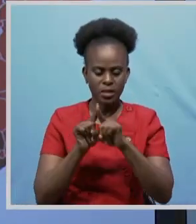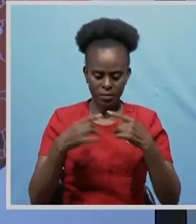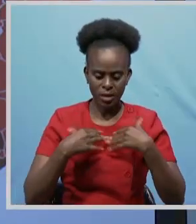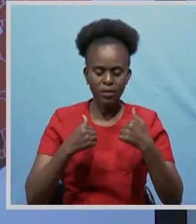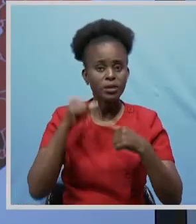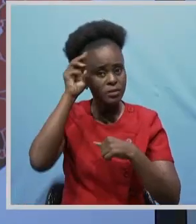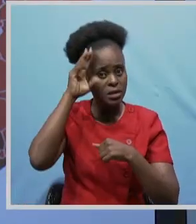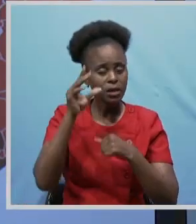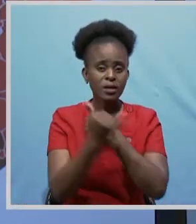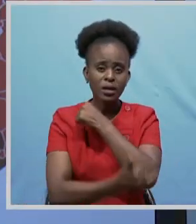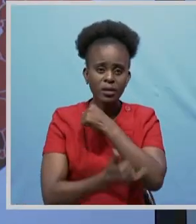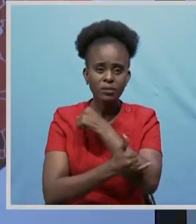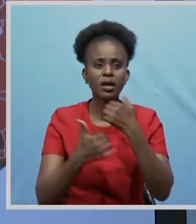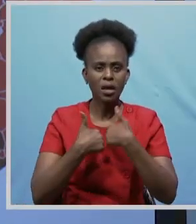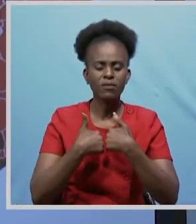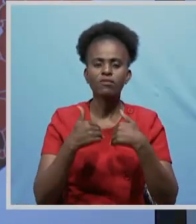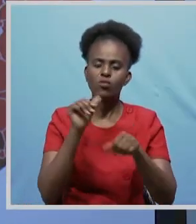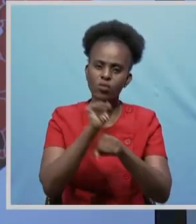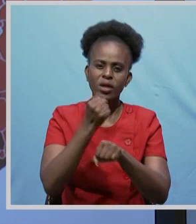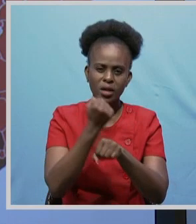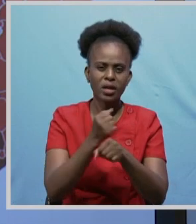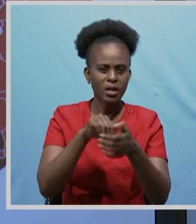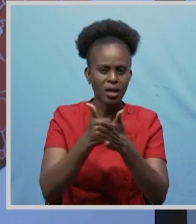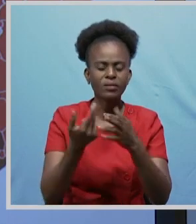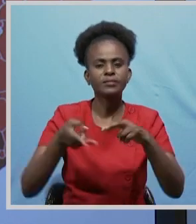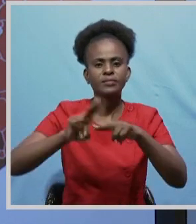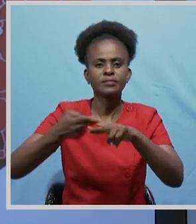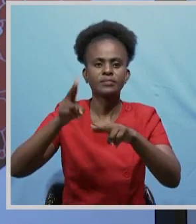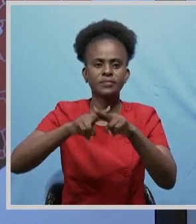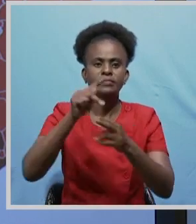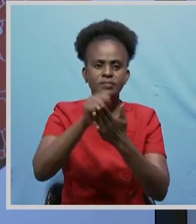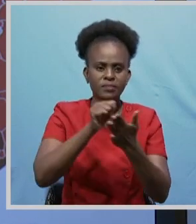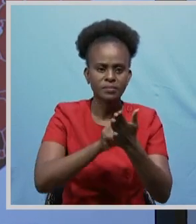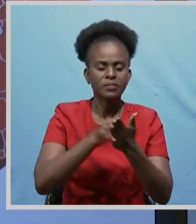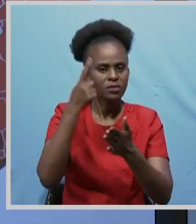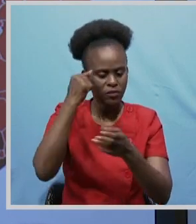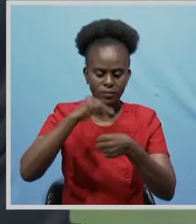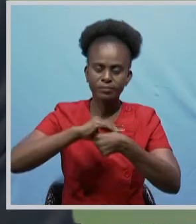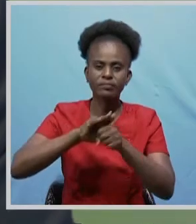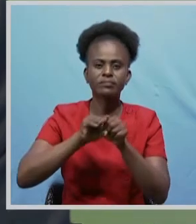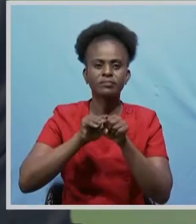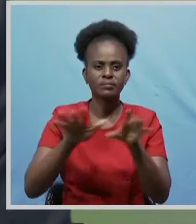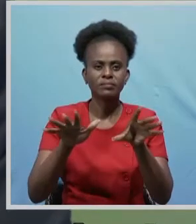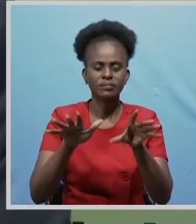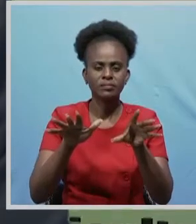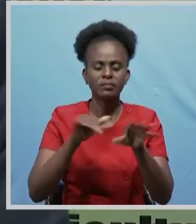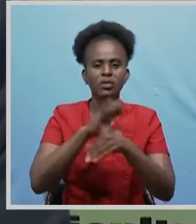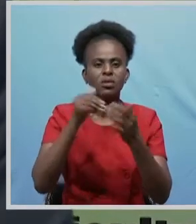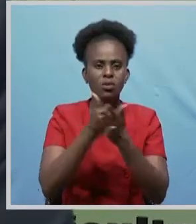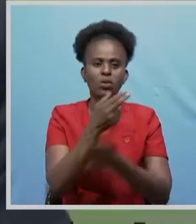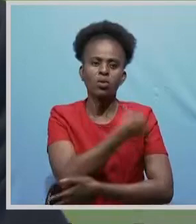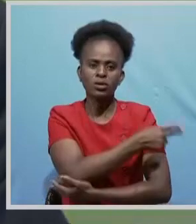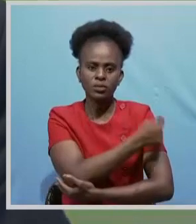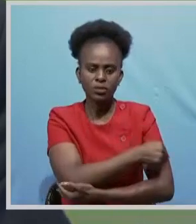said the country is moving a step further by increasing surveillance and testing for COVID-19. All hospitals